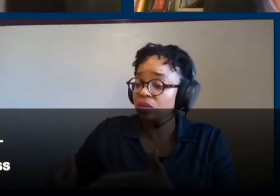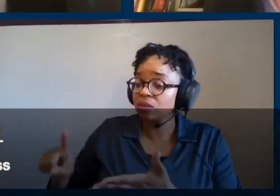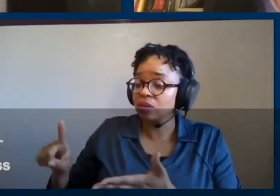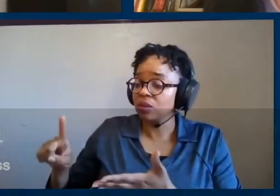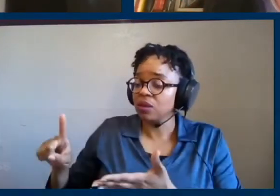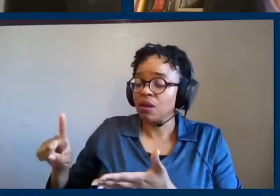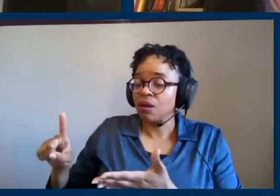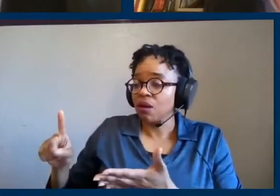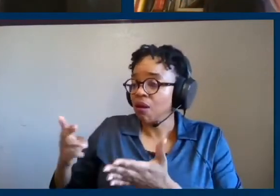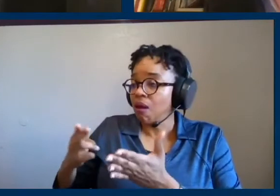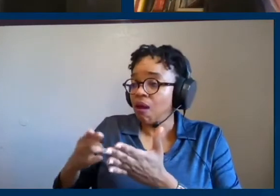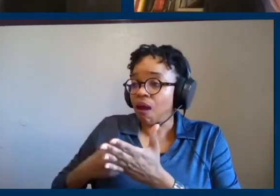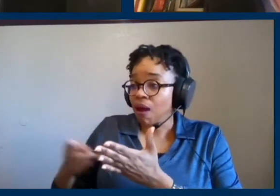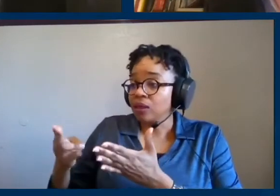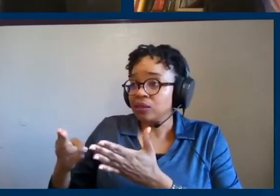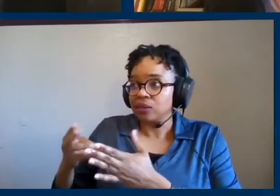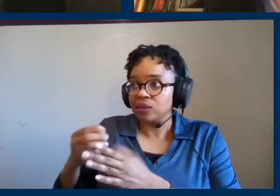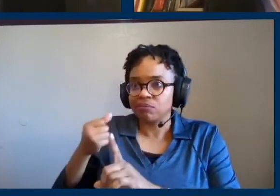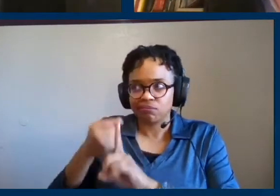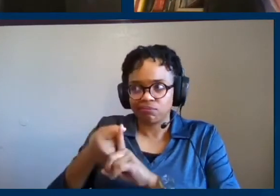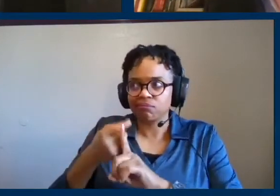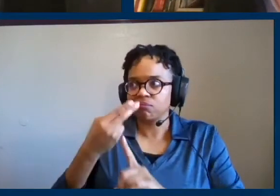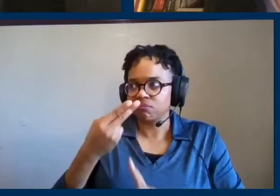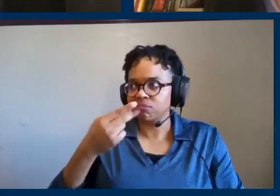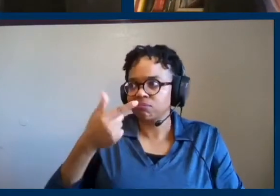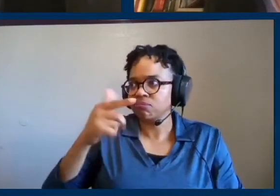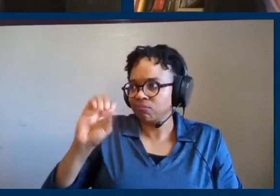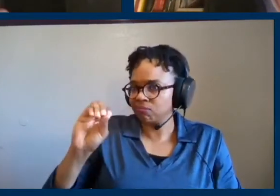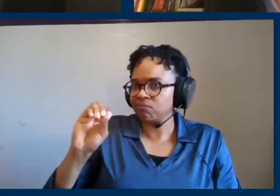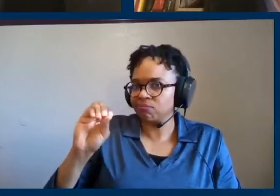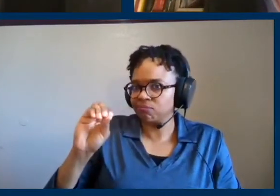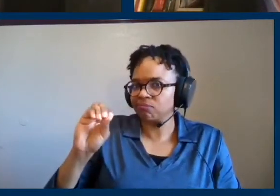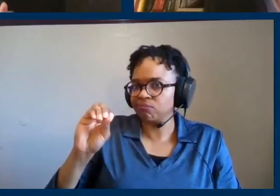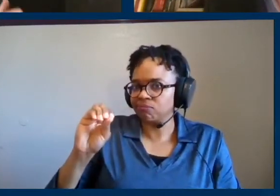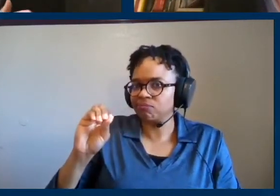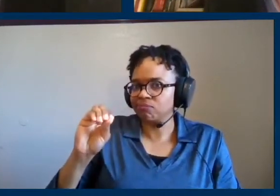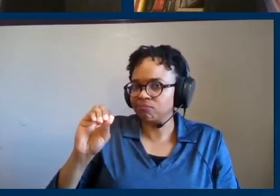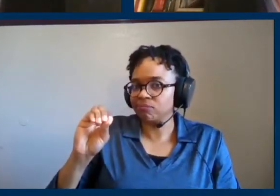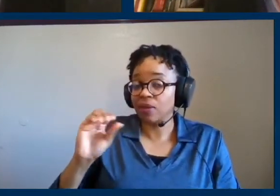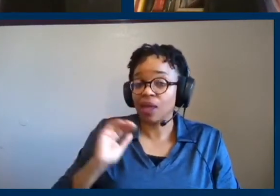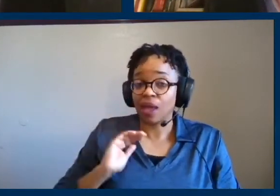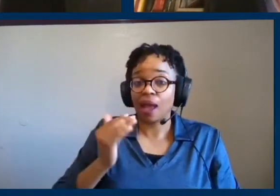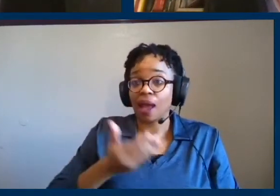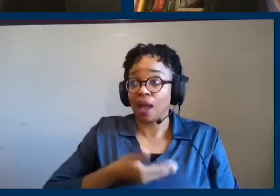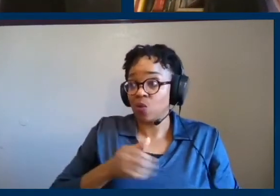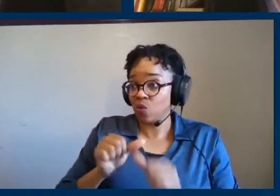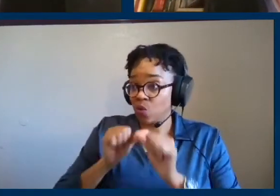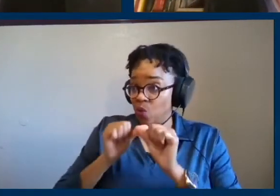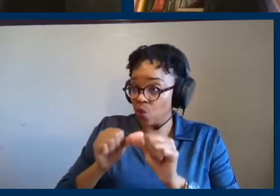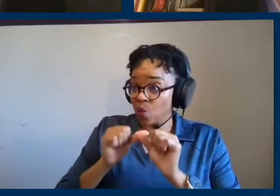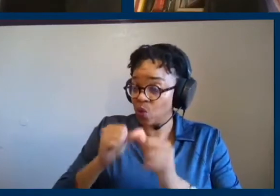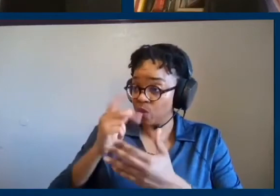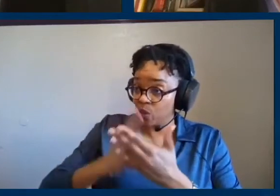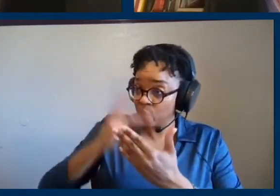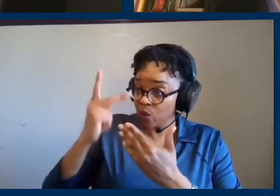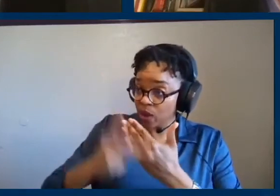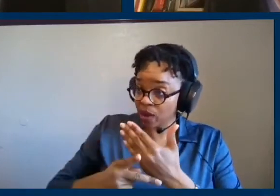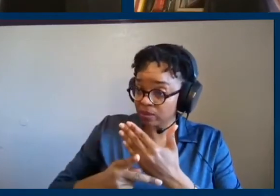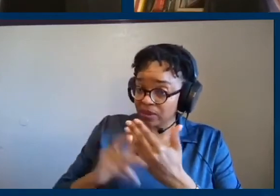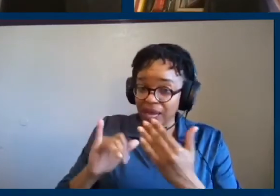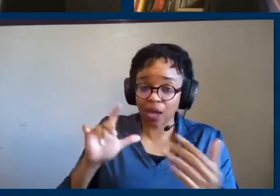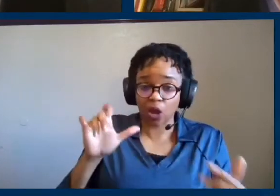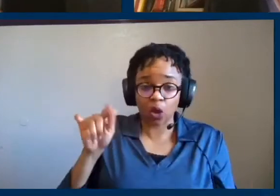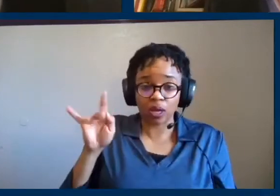an enormous influence on Houston Grand Opry. You've been very influential in our ongoing programs, and Carlene Graham, who